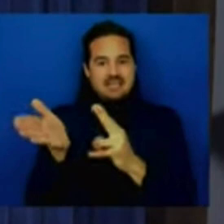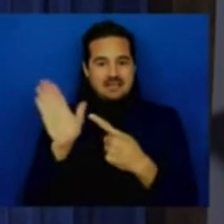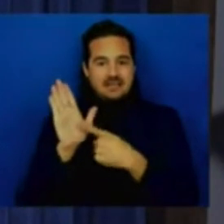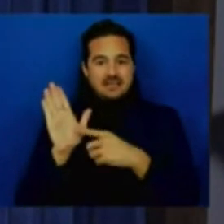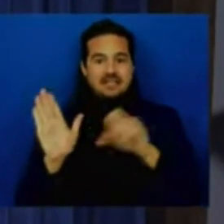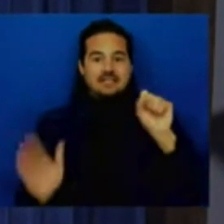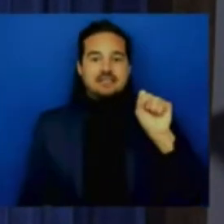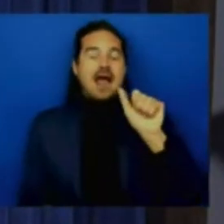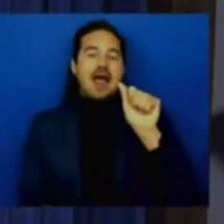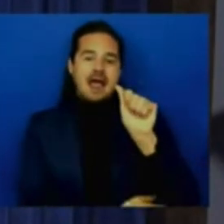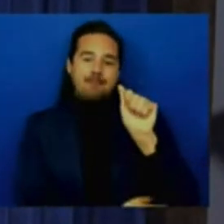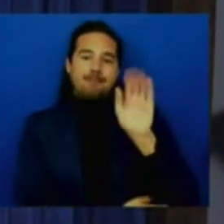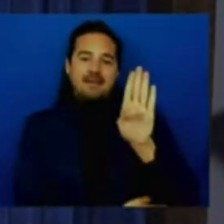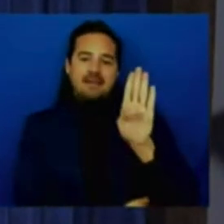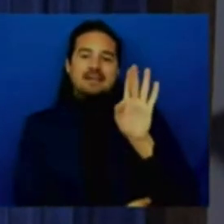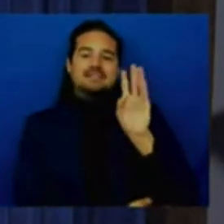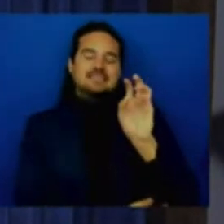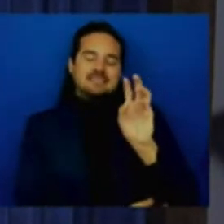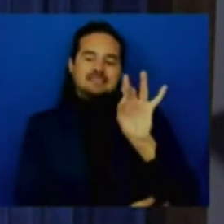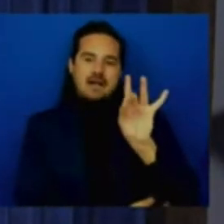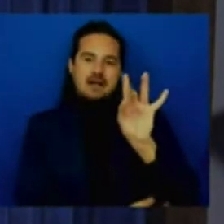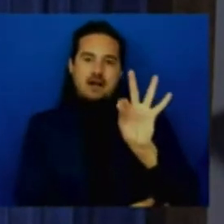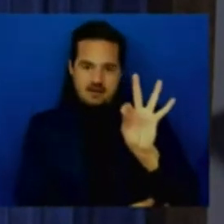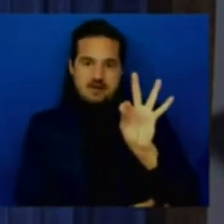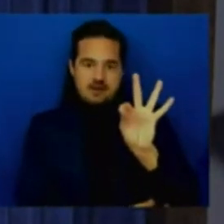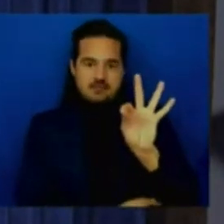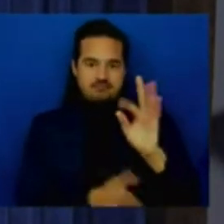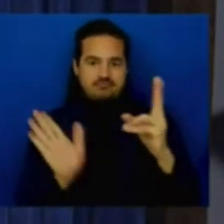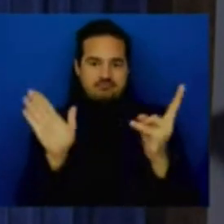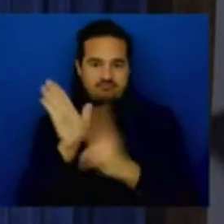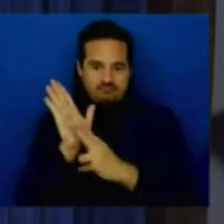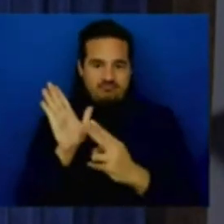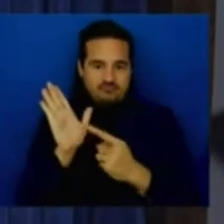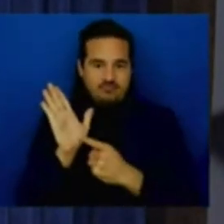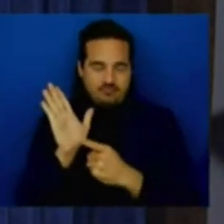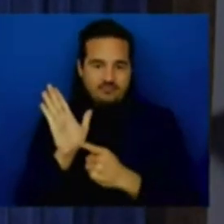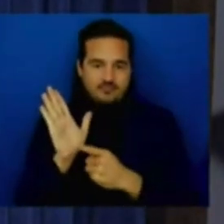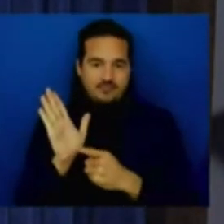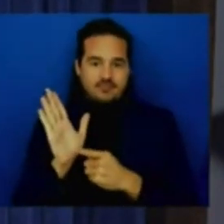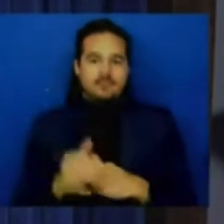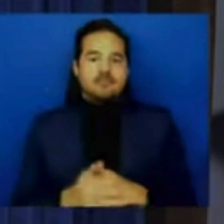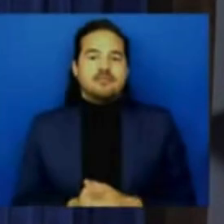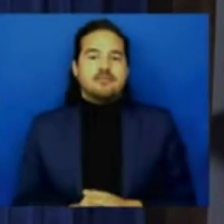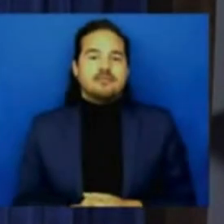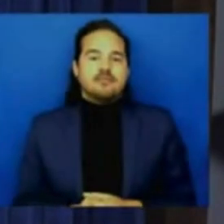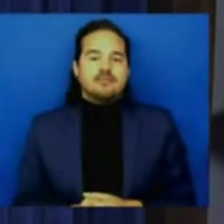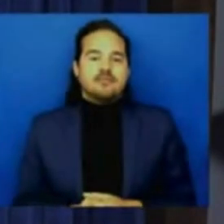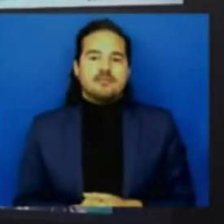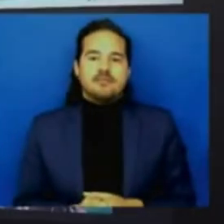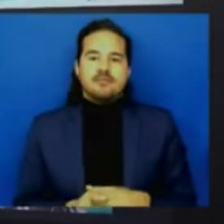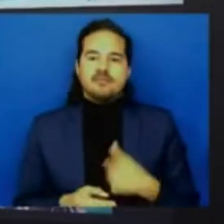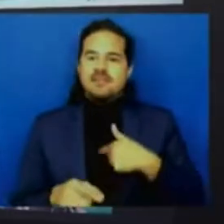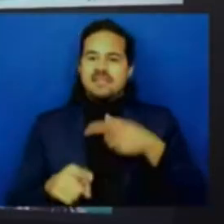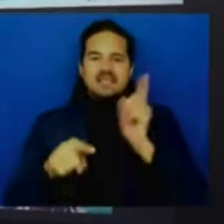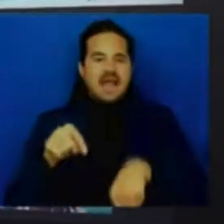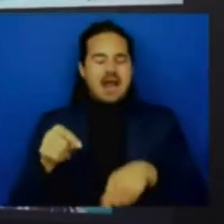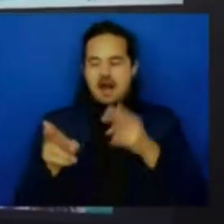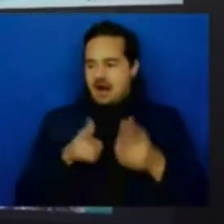because we can't sign it soon enough and again deep gratitude to everyone that made this happen